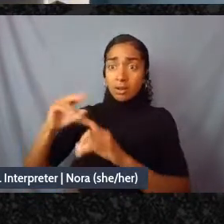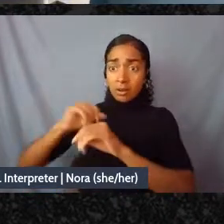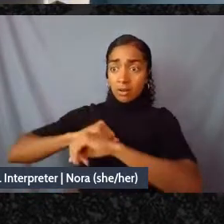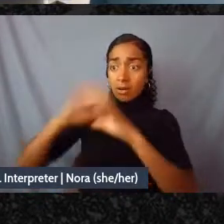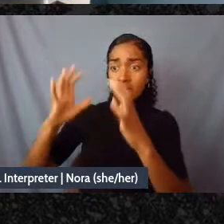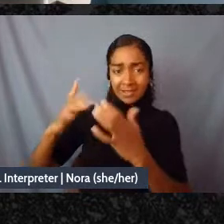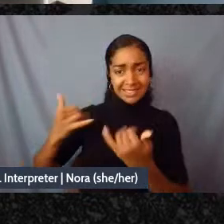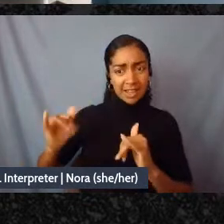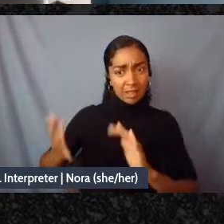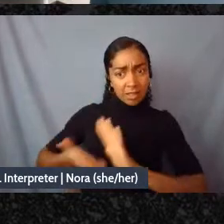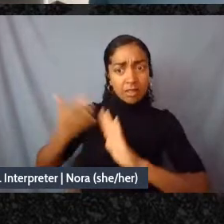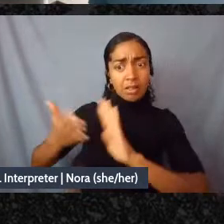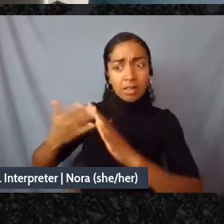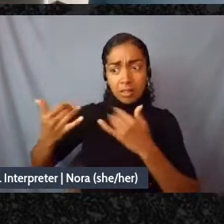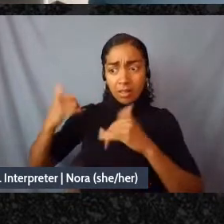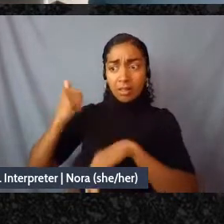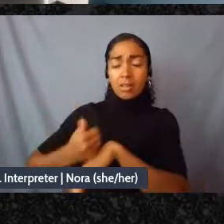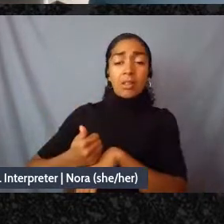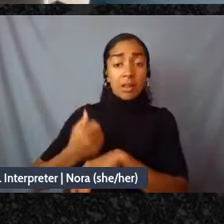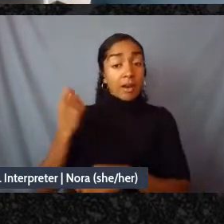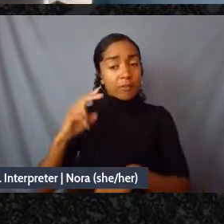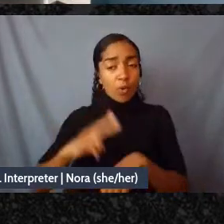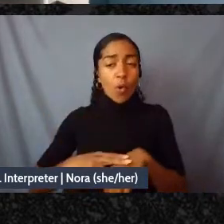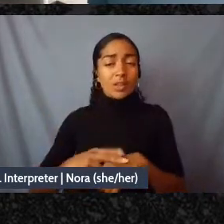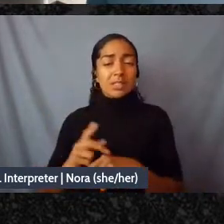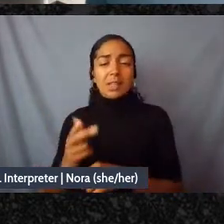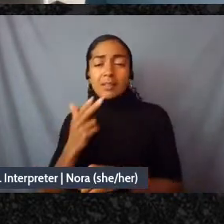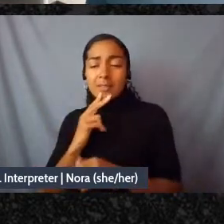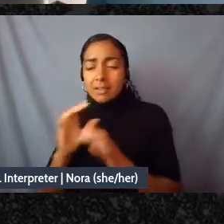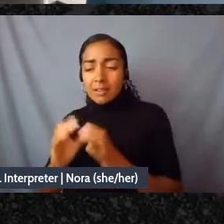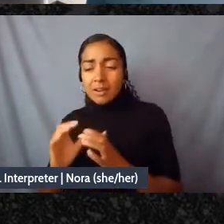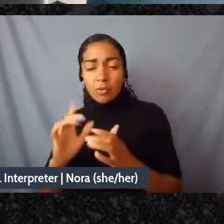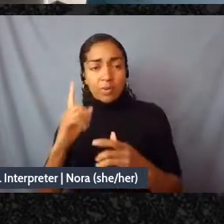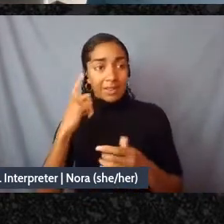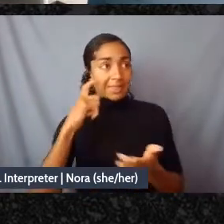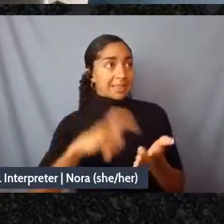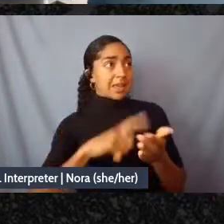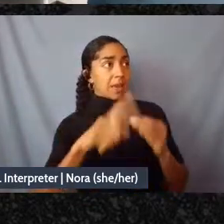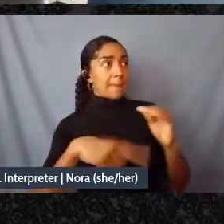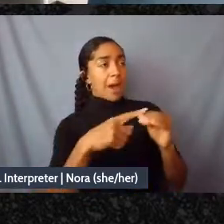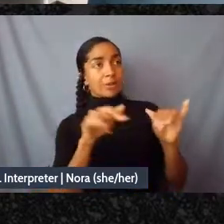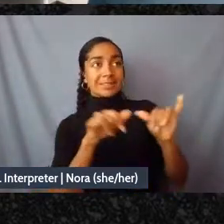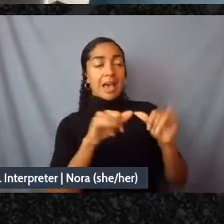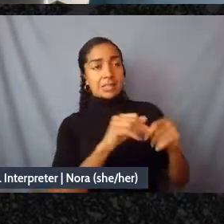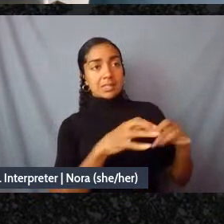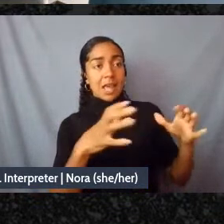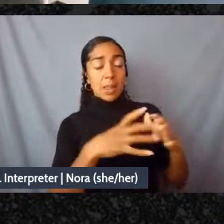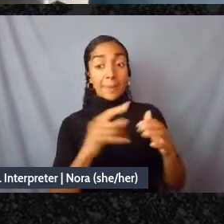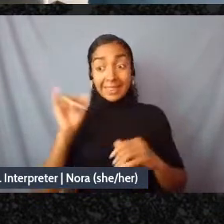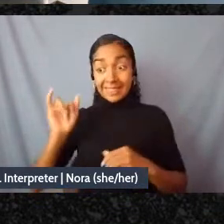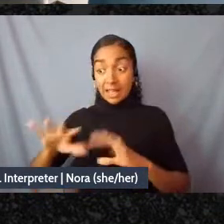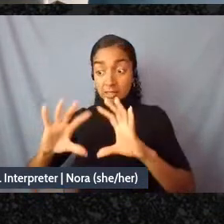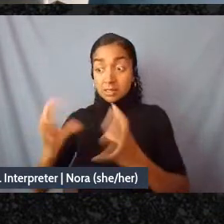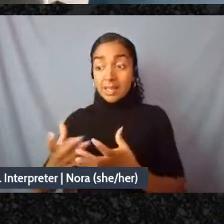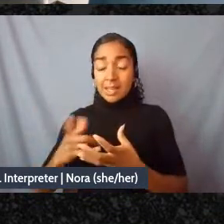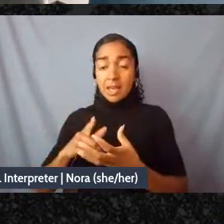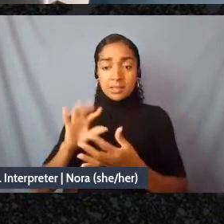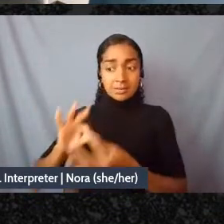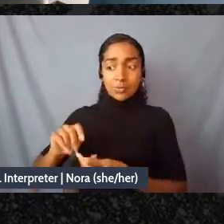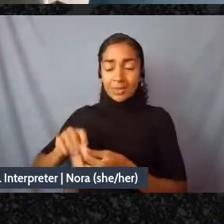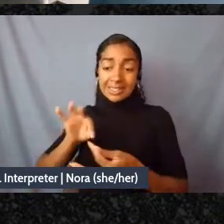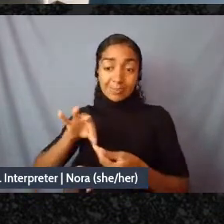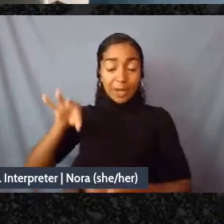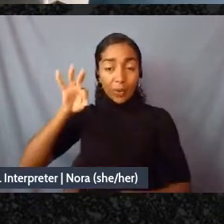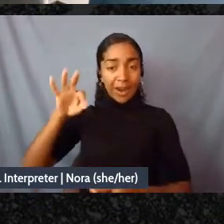about scale but I think this is a scale of spirit of heart that is connected to ancestry that is deeper than what we're